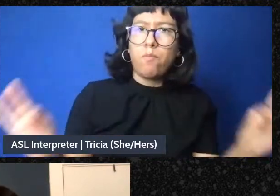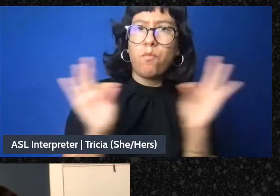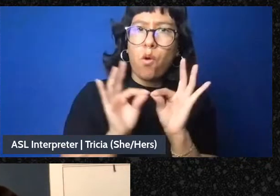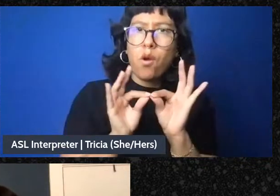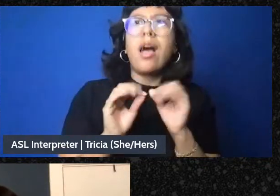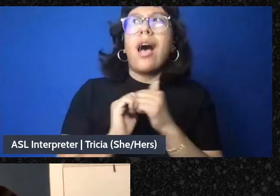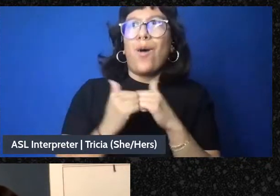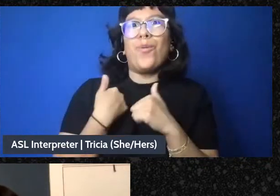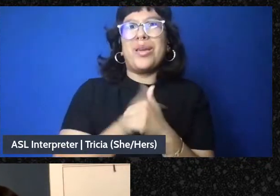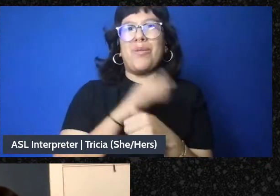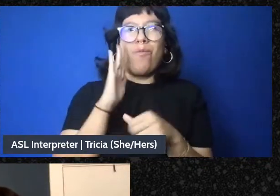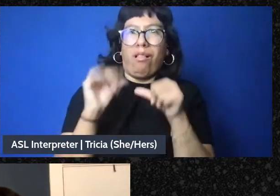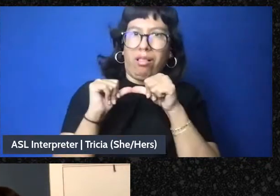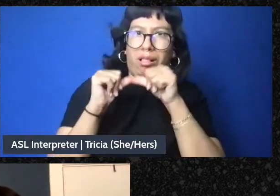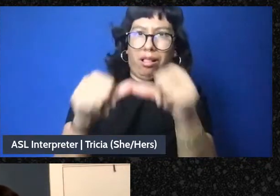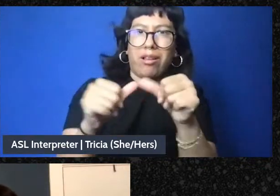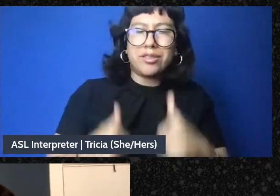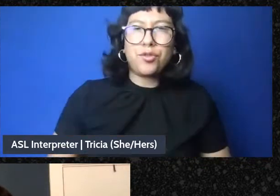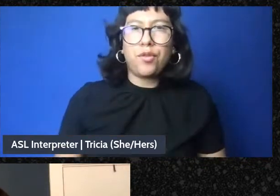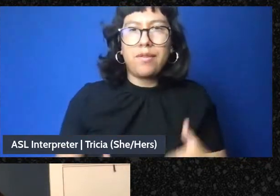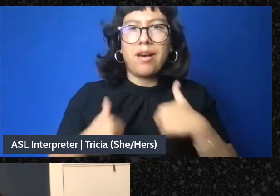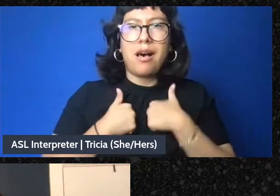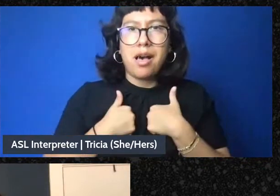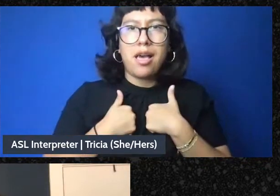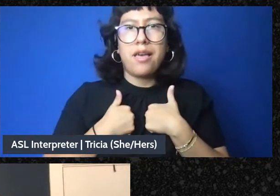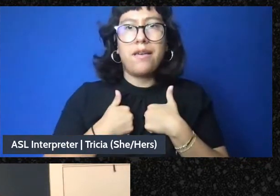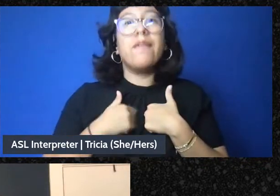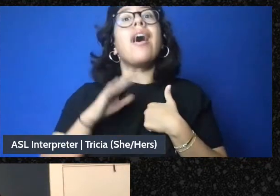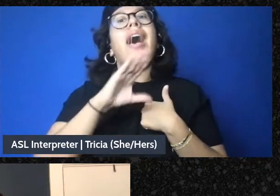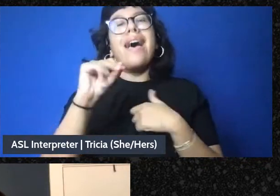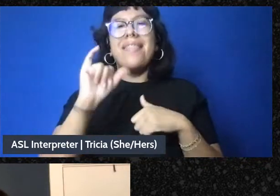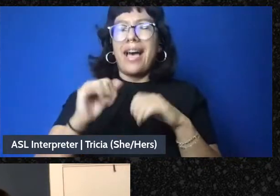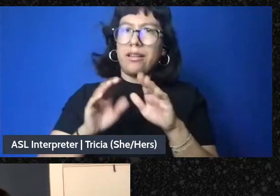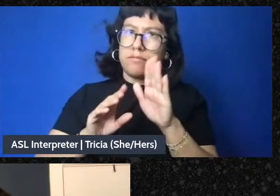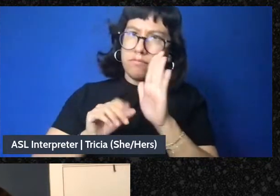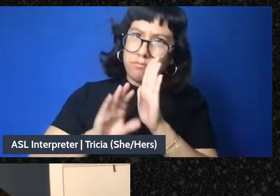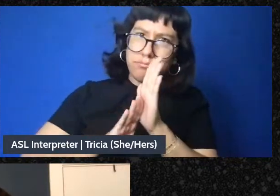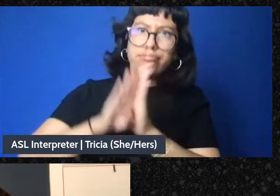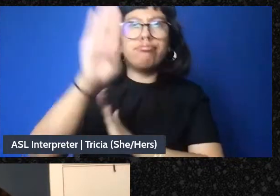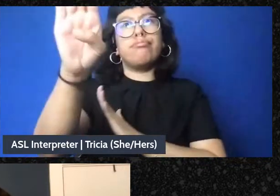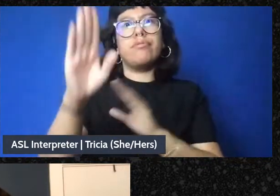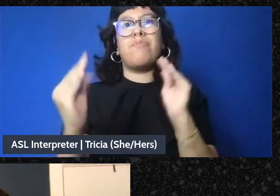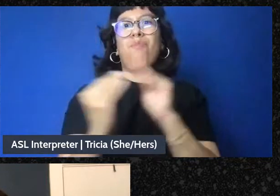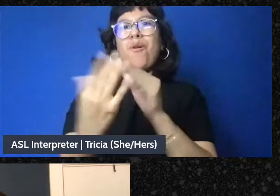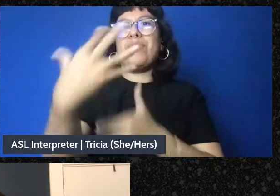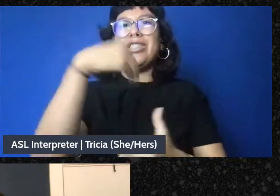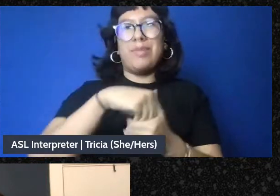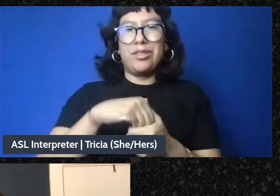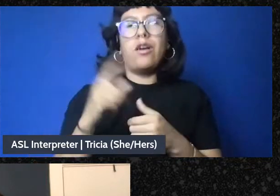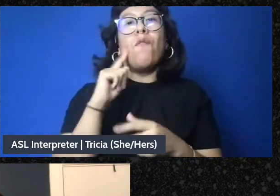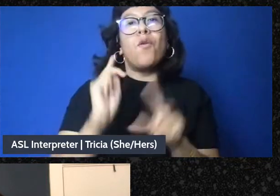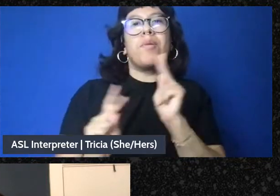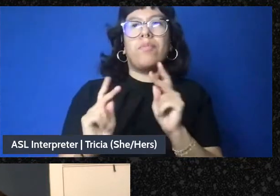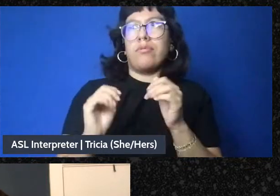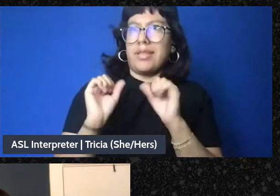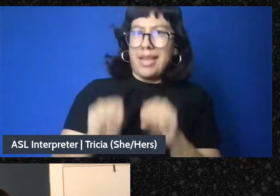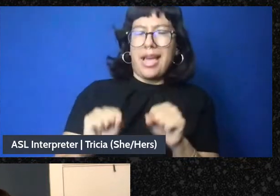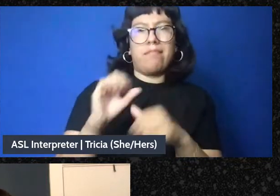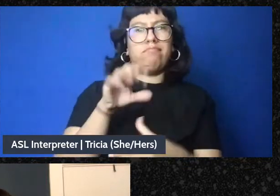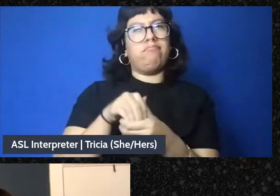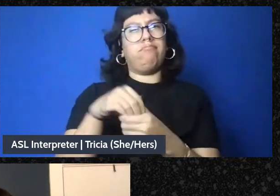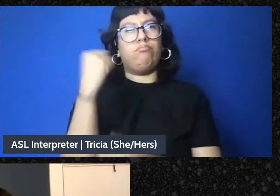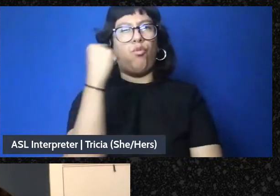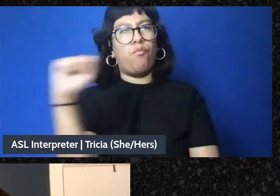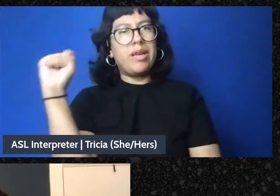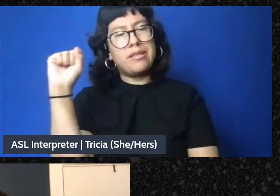people survive right now and is the on-ramp to participation for most people who enter movements and so I think